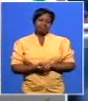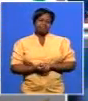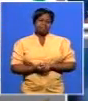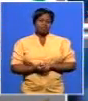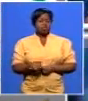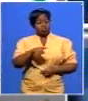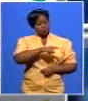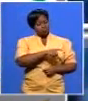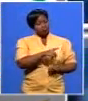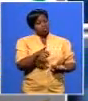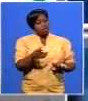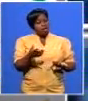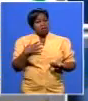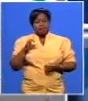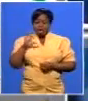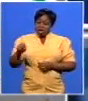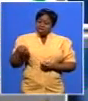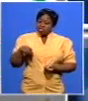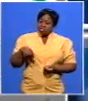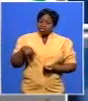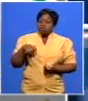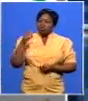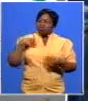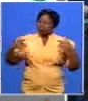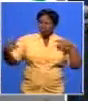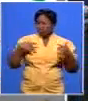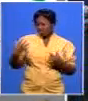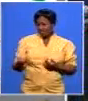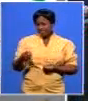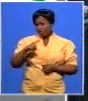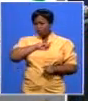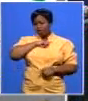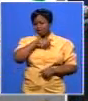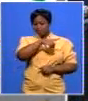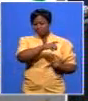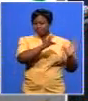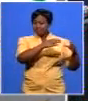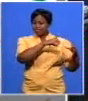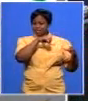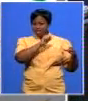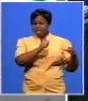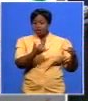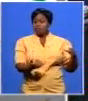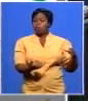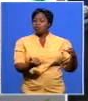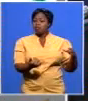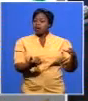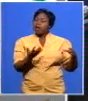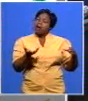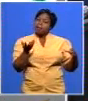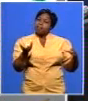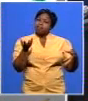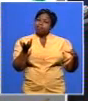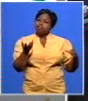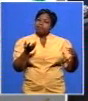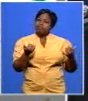it bother you that the DA has in fact begun to basically uh buy